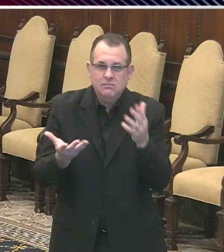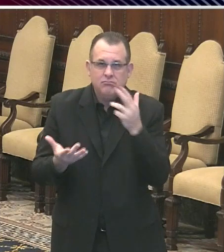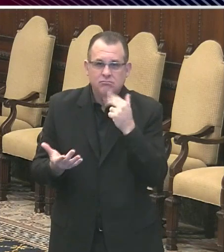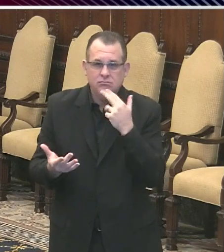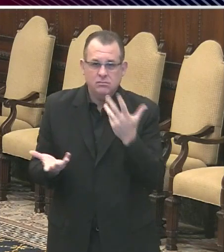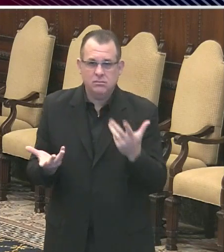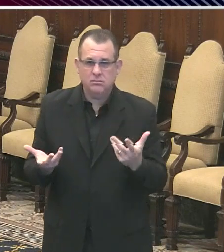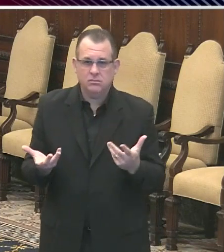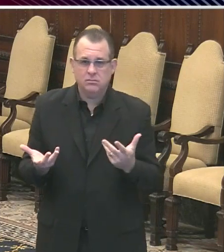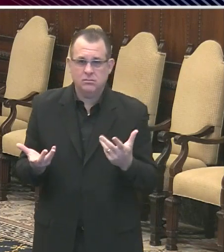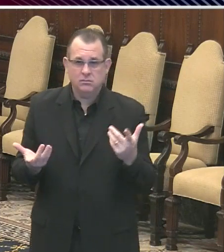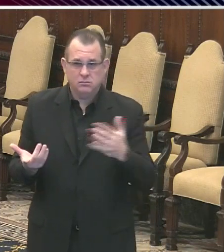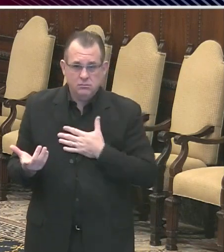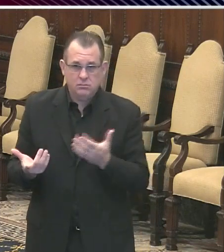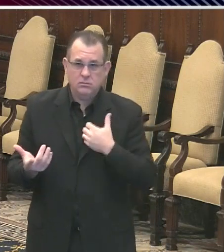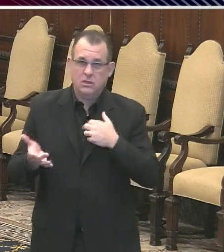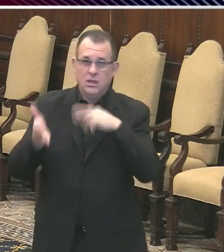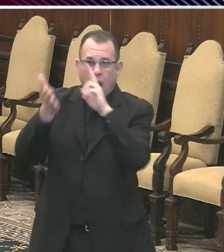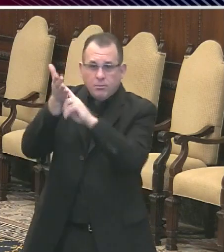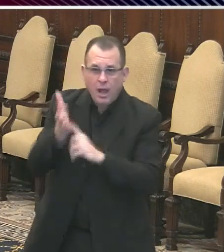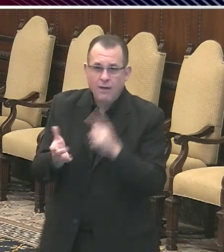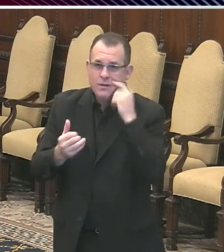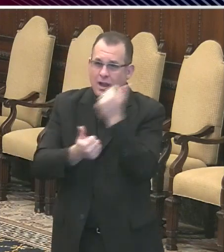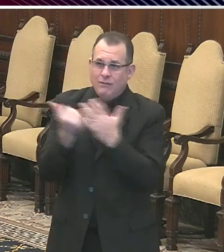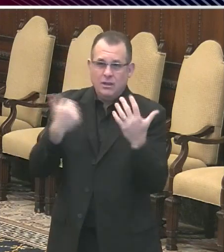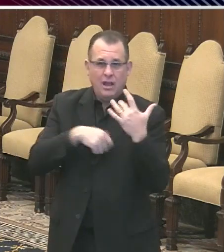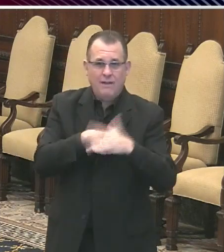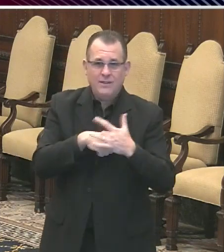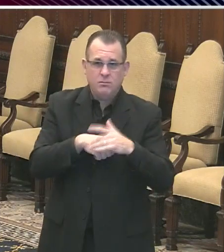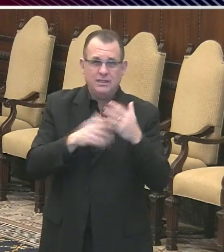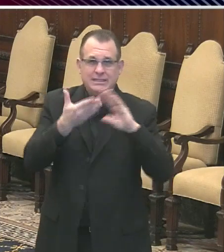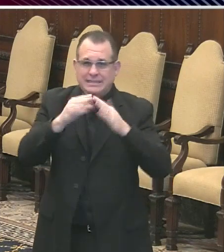available at the federal level, at the city level, and the state level.